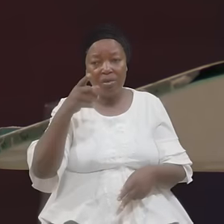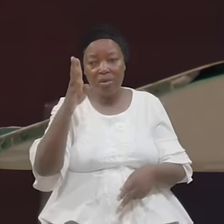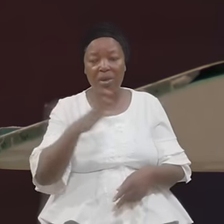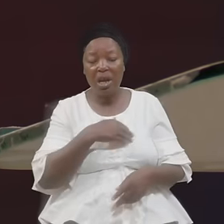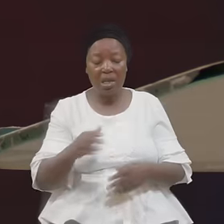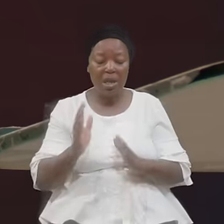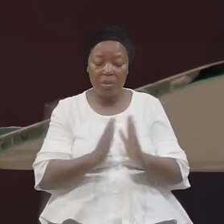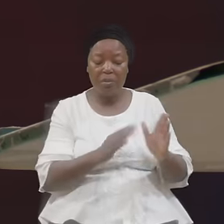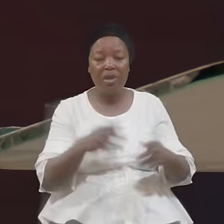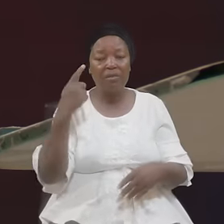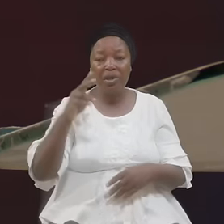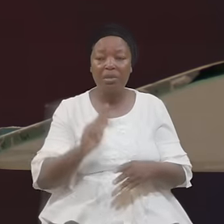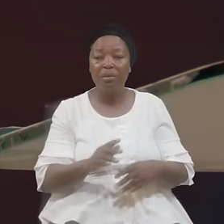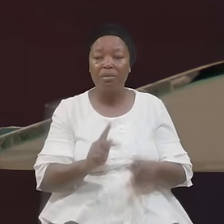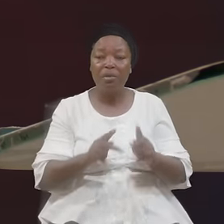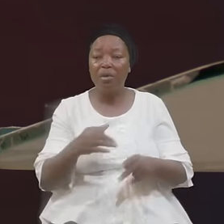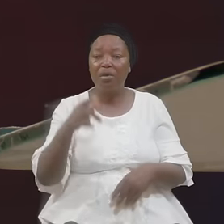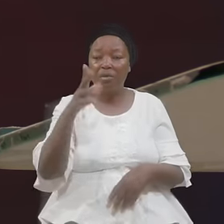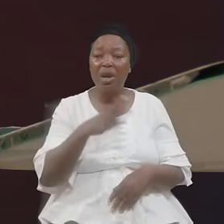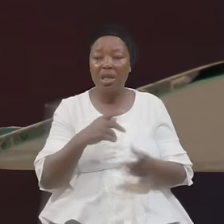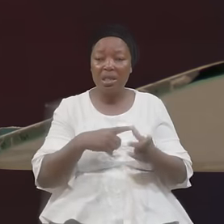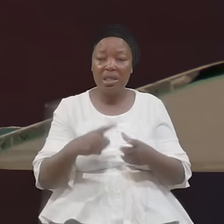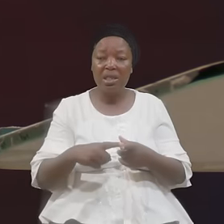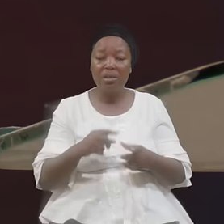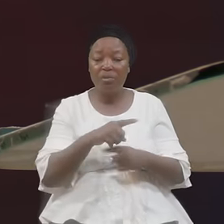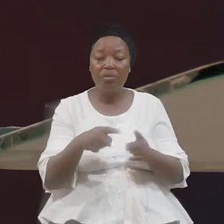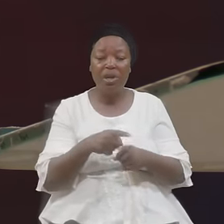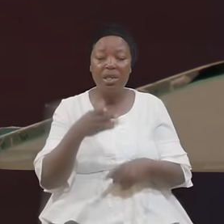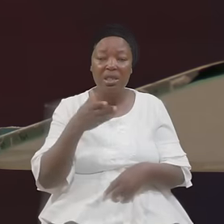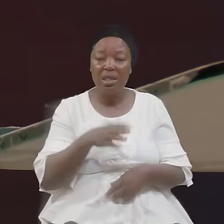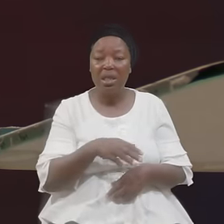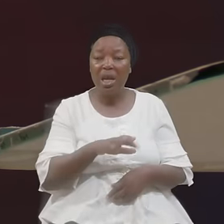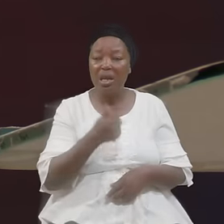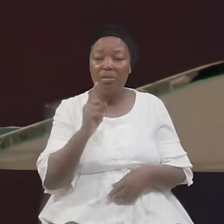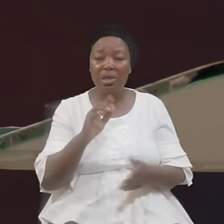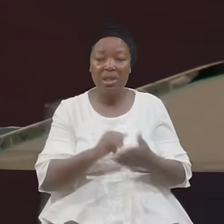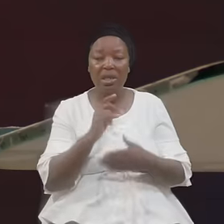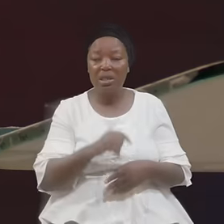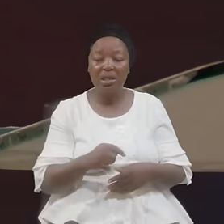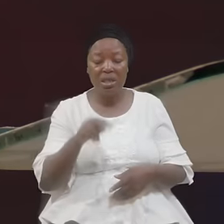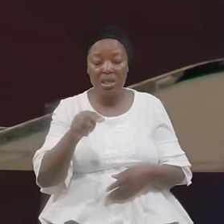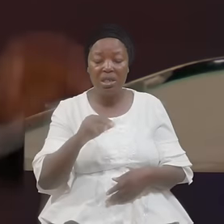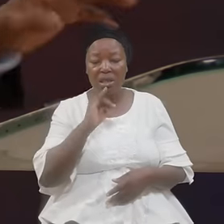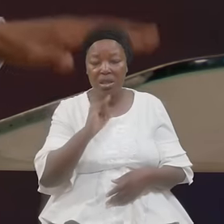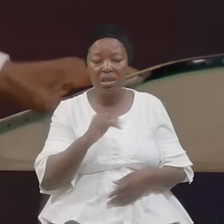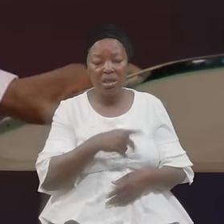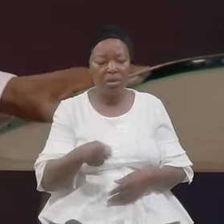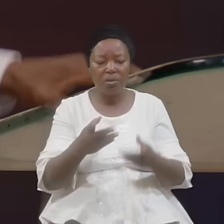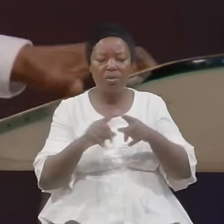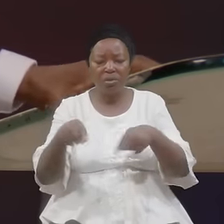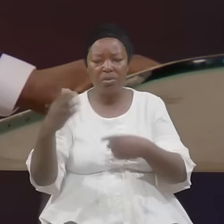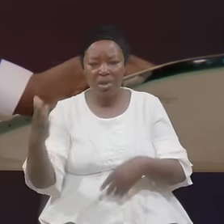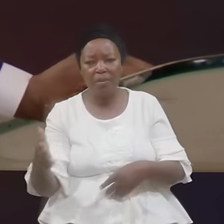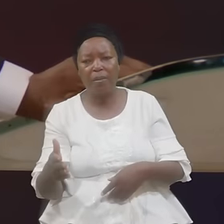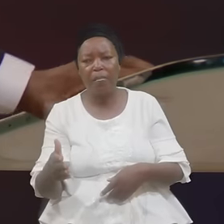Available To The People Of God And Whatever The Need Is Is Able To Go There Where